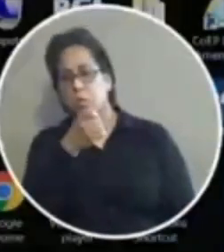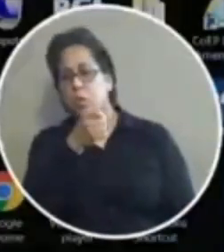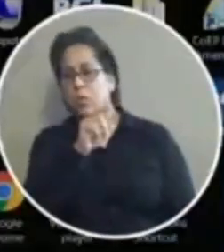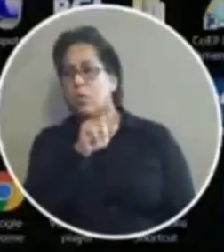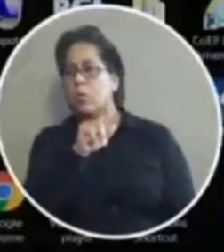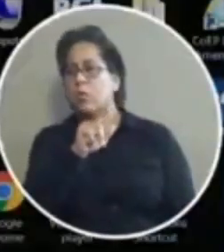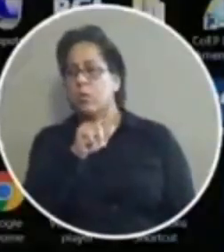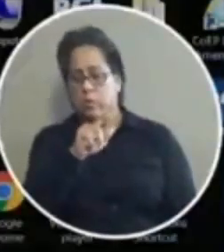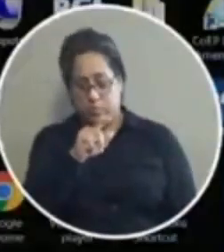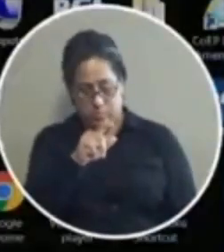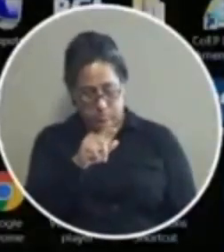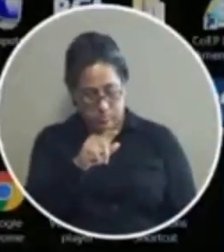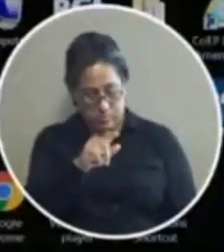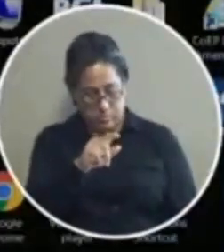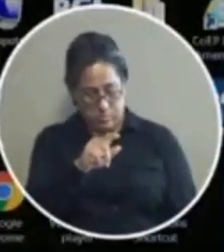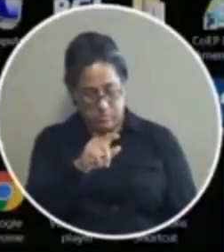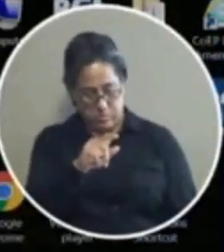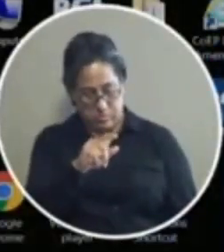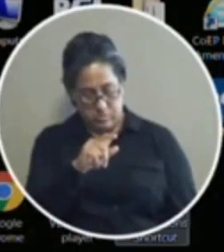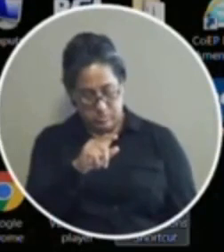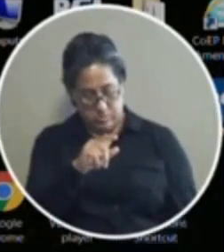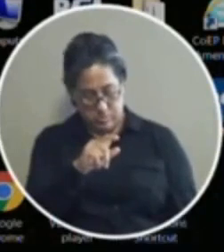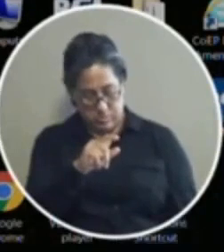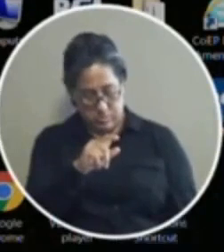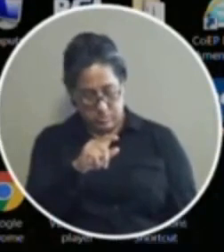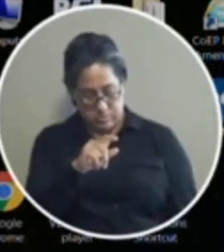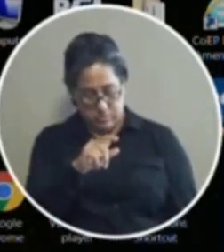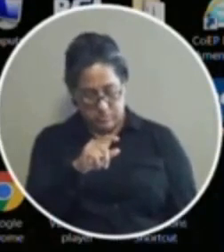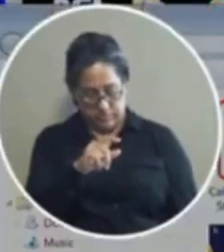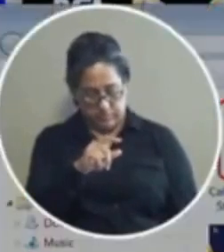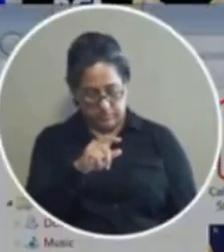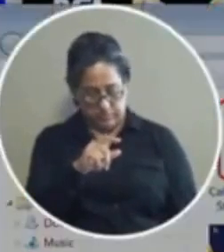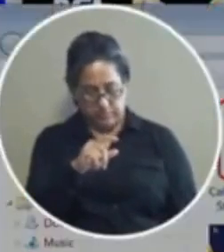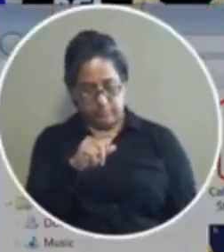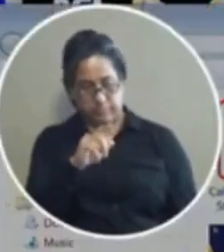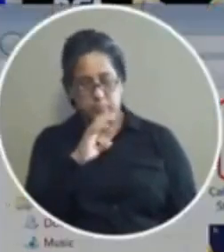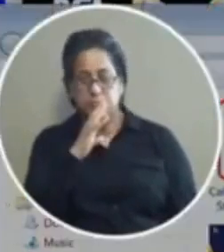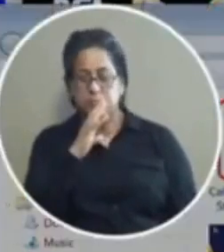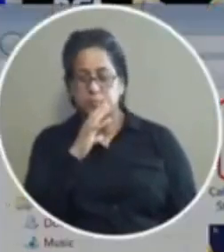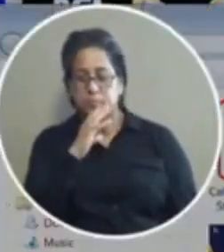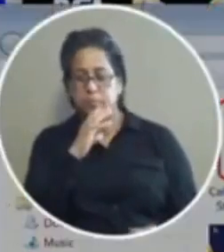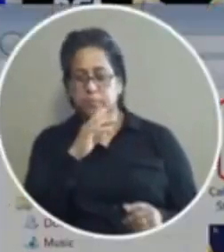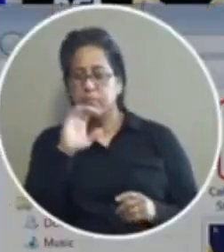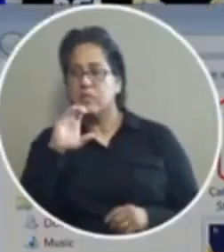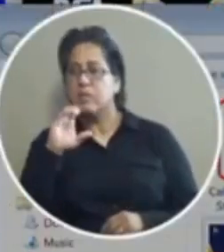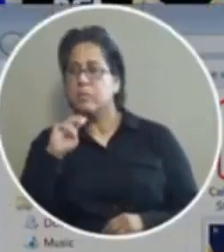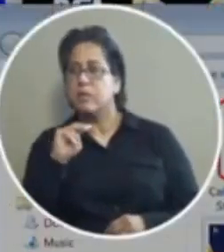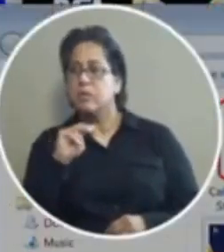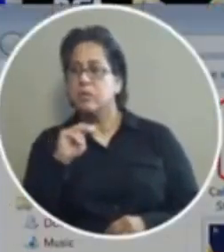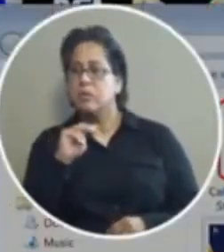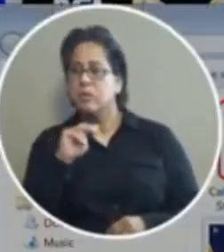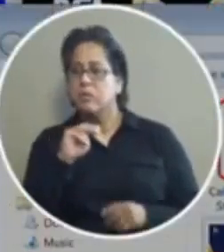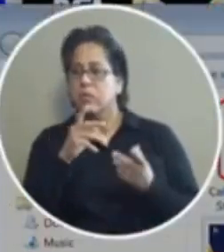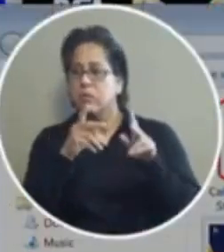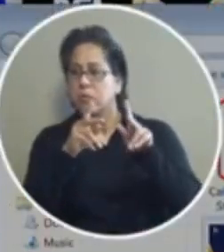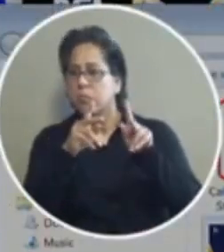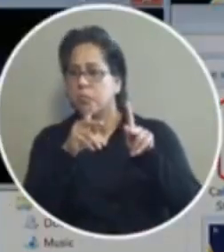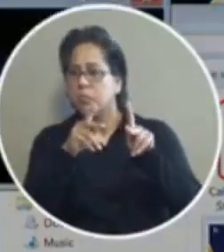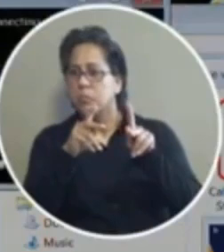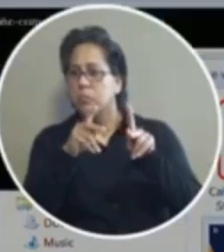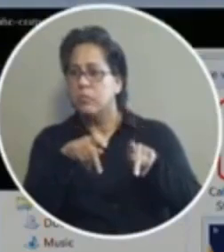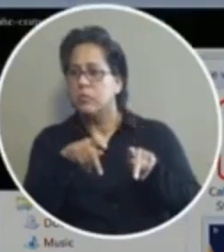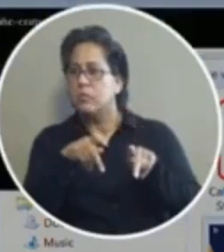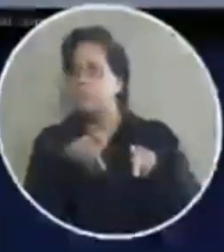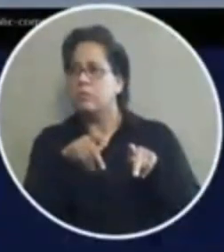before you do that um is is there um is representative is uh